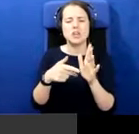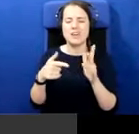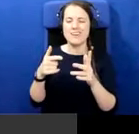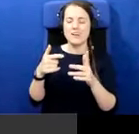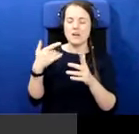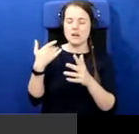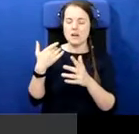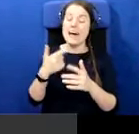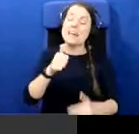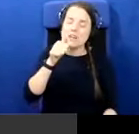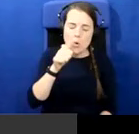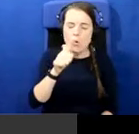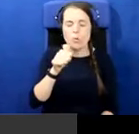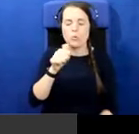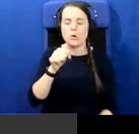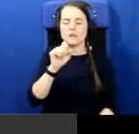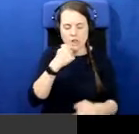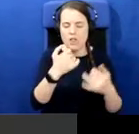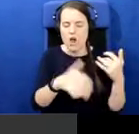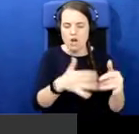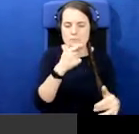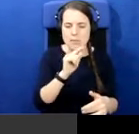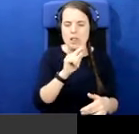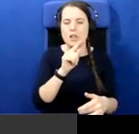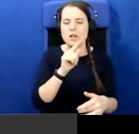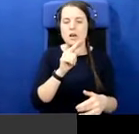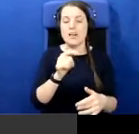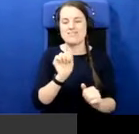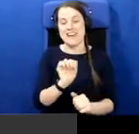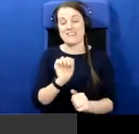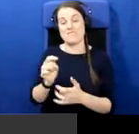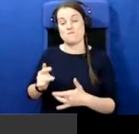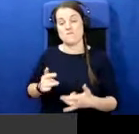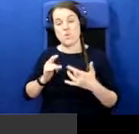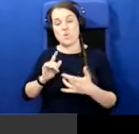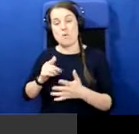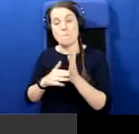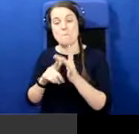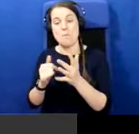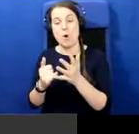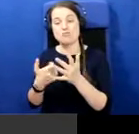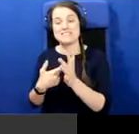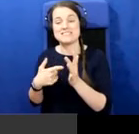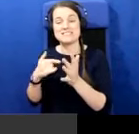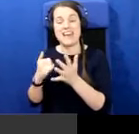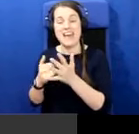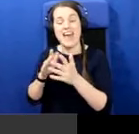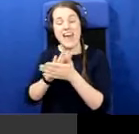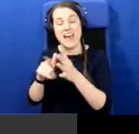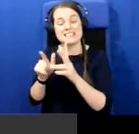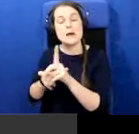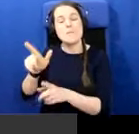people when, when I'm afraid of that view of Morris Hayes. But when I heard him say it about 10 years ago or so,